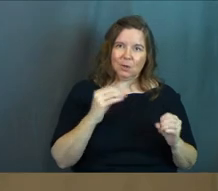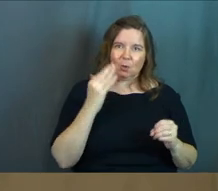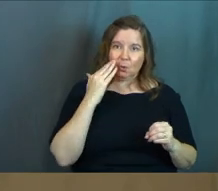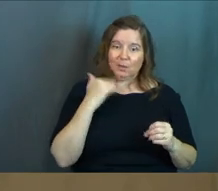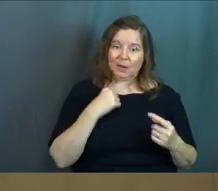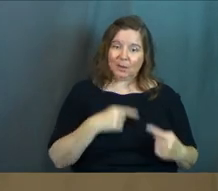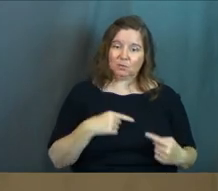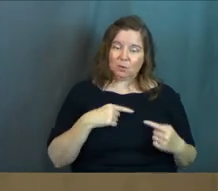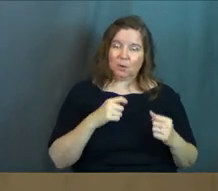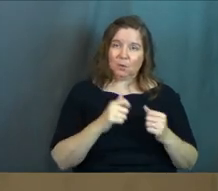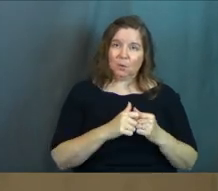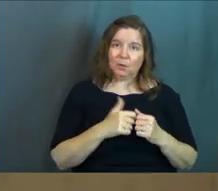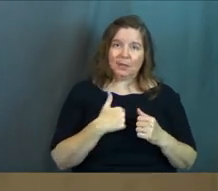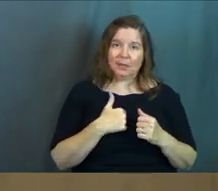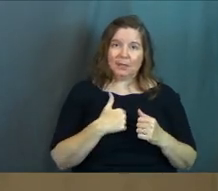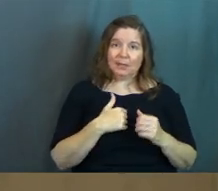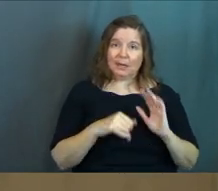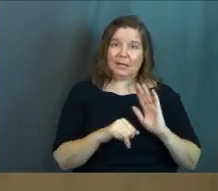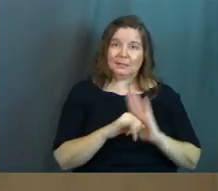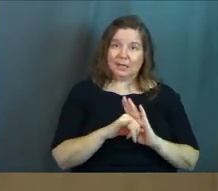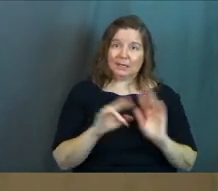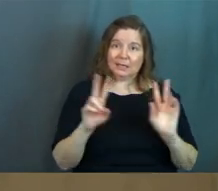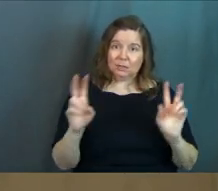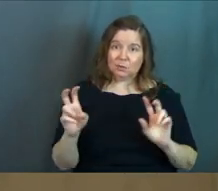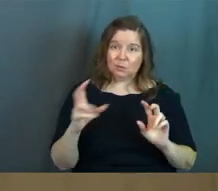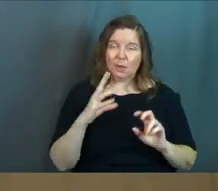that I was struggling with an identity issue.